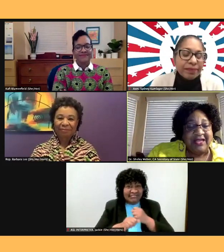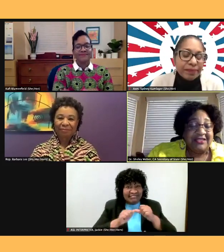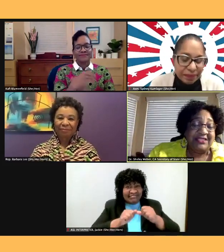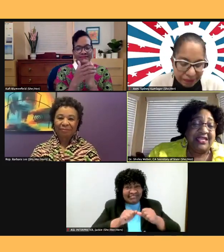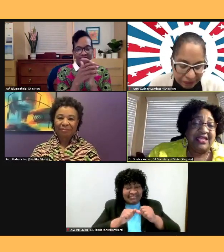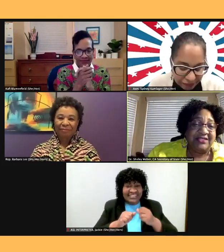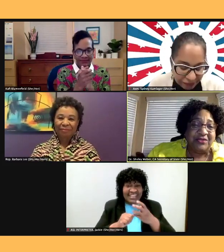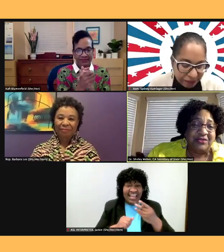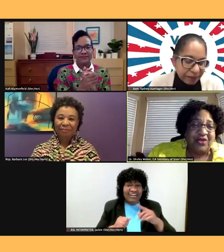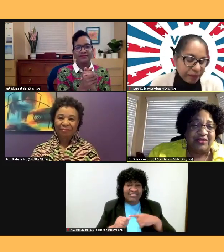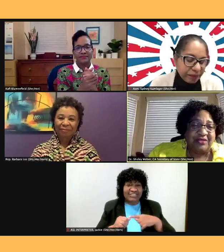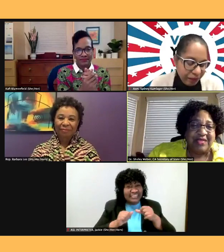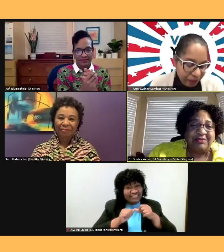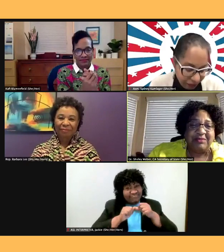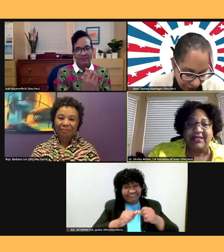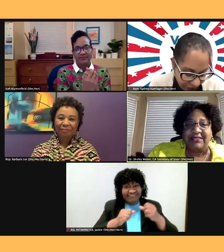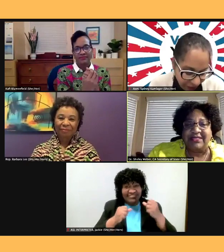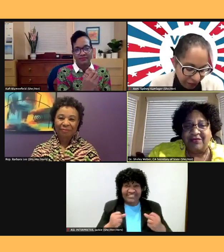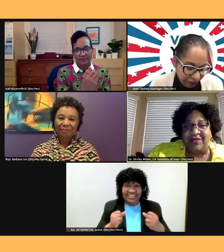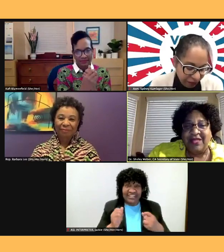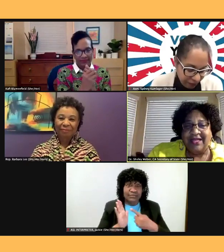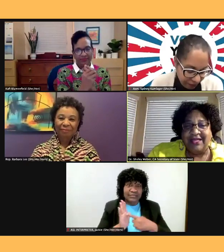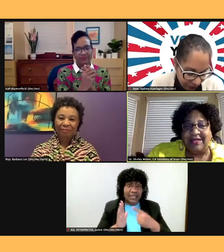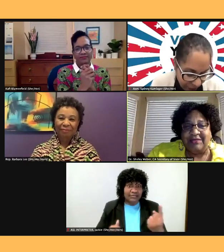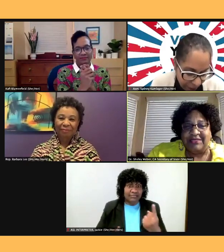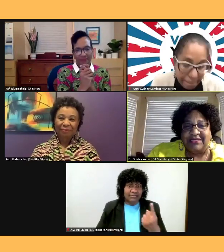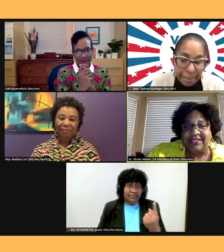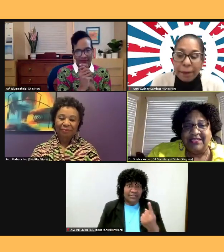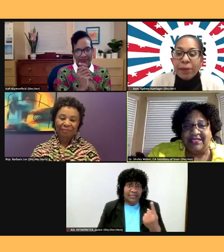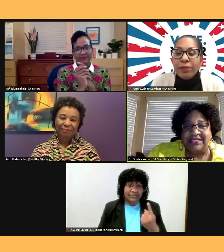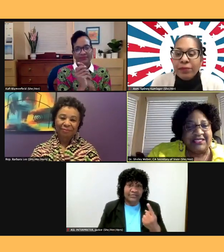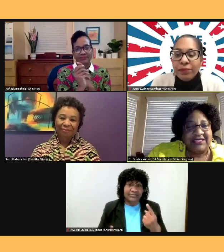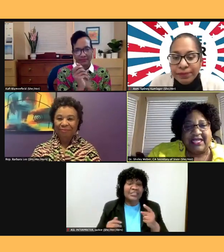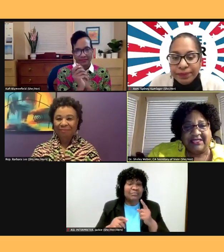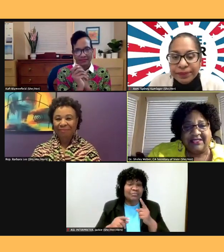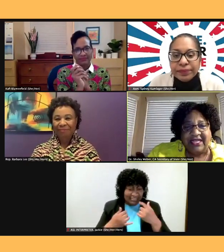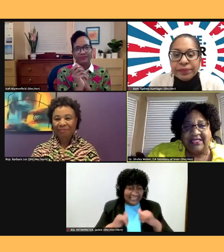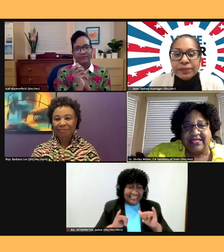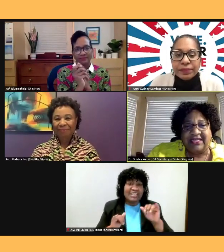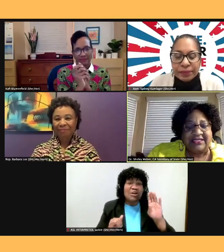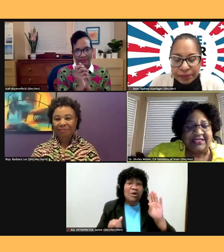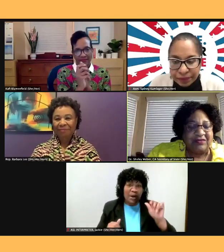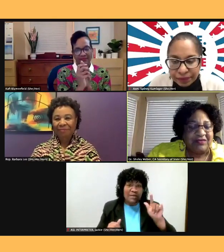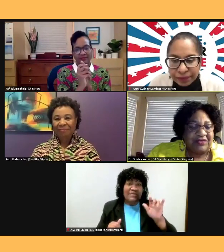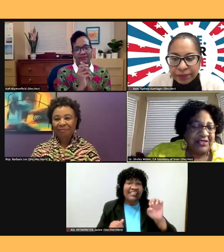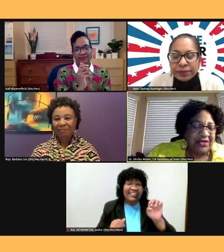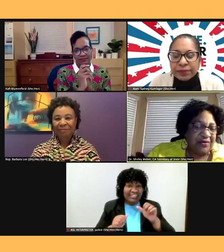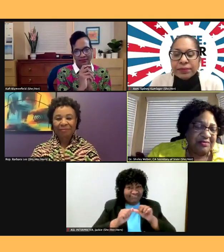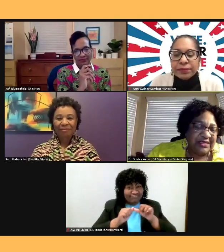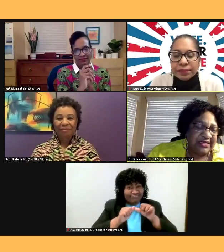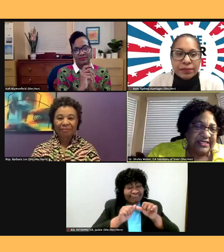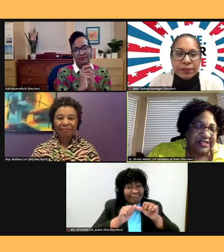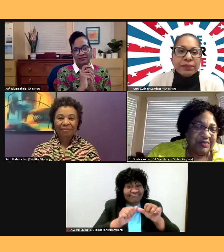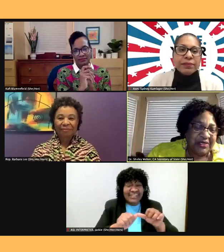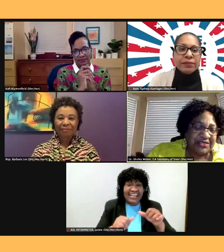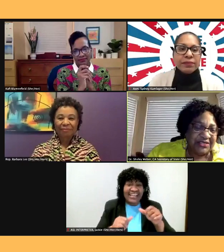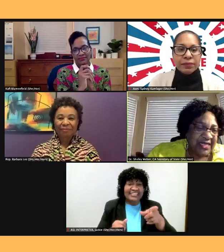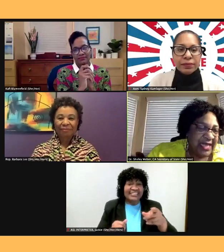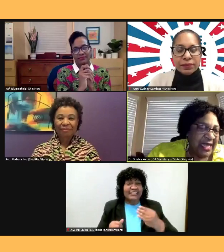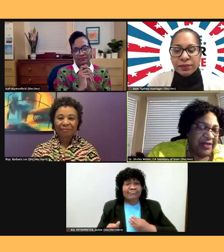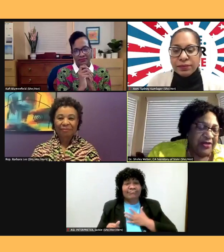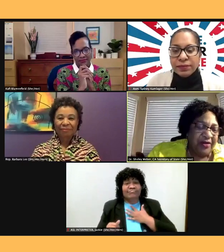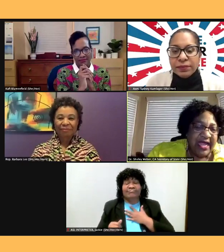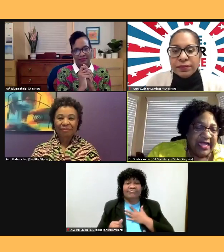so strong sometimes by herself. Uh, but nonetheless, she stands and that, and that in itself is an encouragement and an inspiration. You know, I